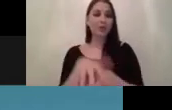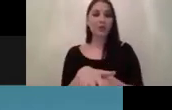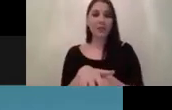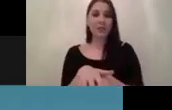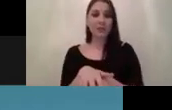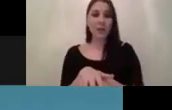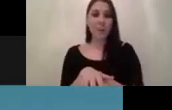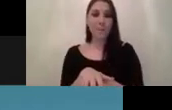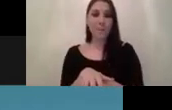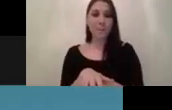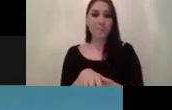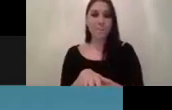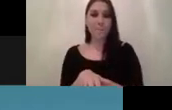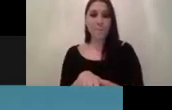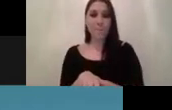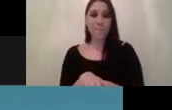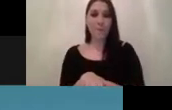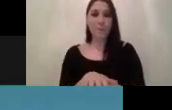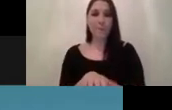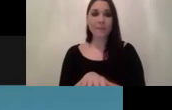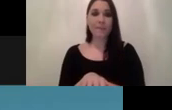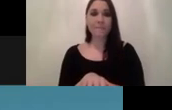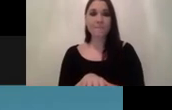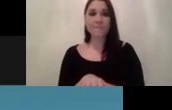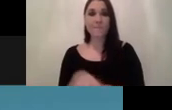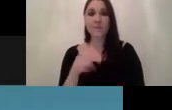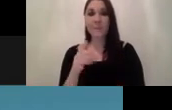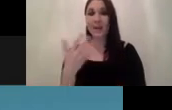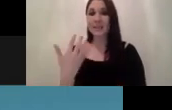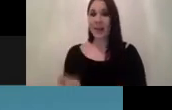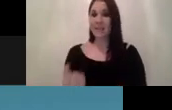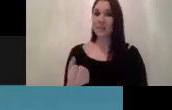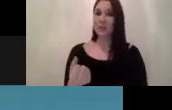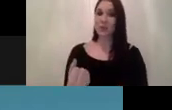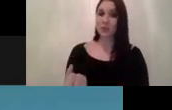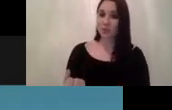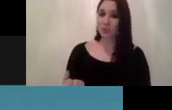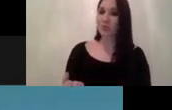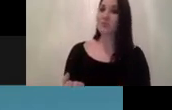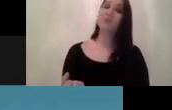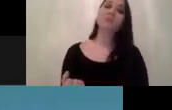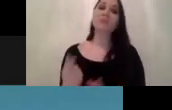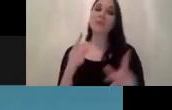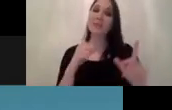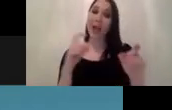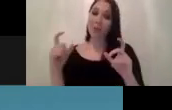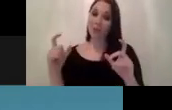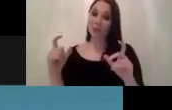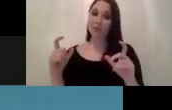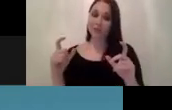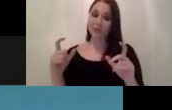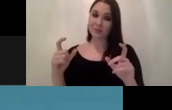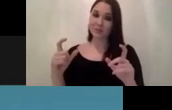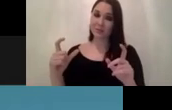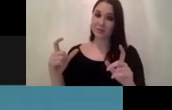can either do the cloud inference or you might have to do the inference on the cameras that are there at the conferences and that